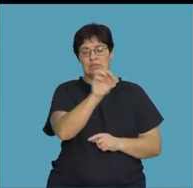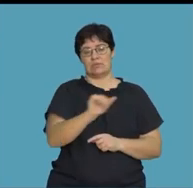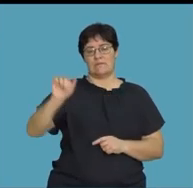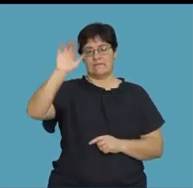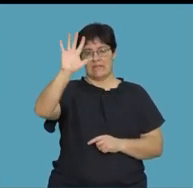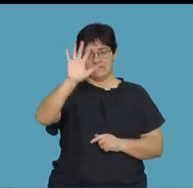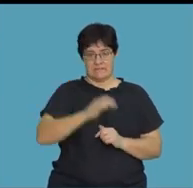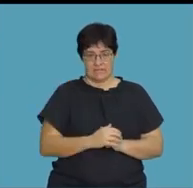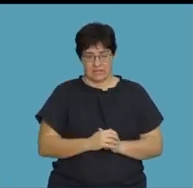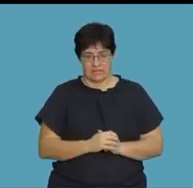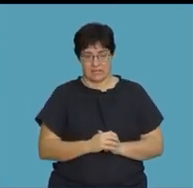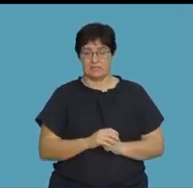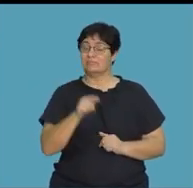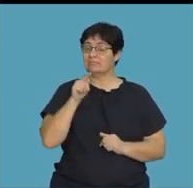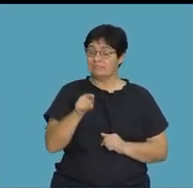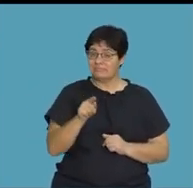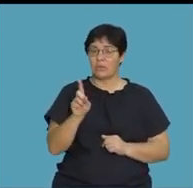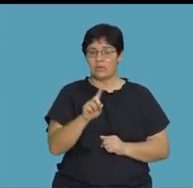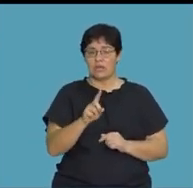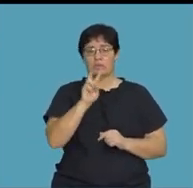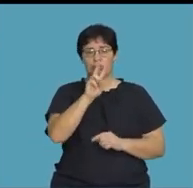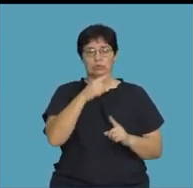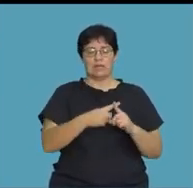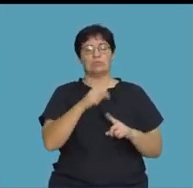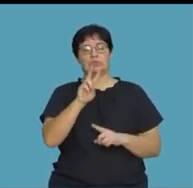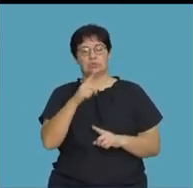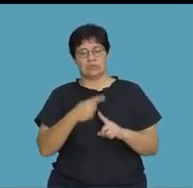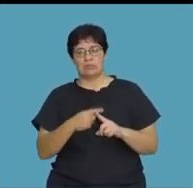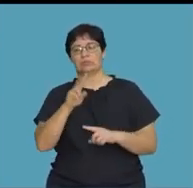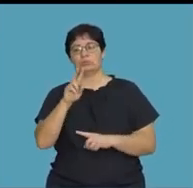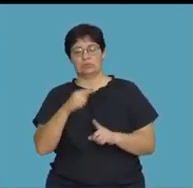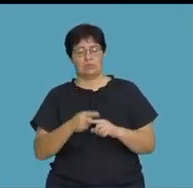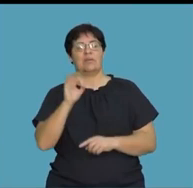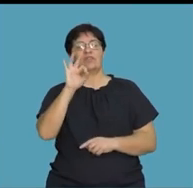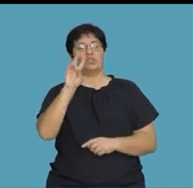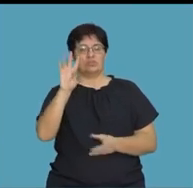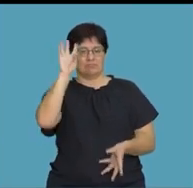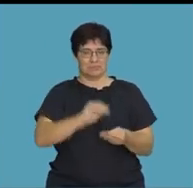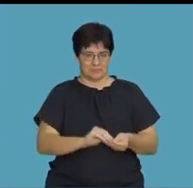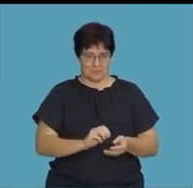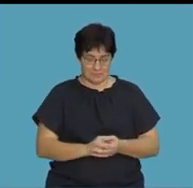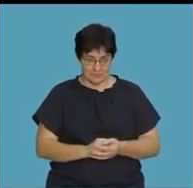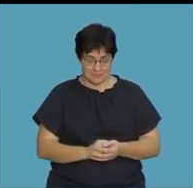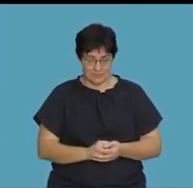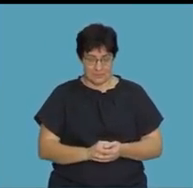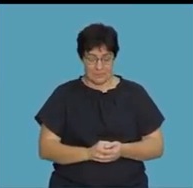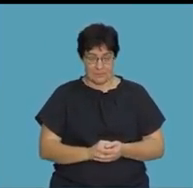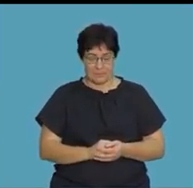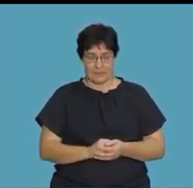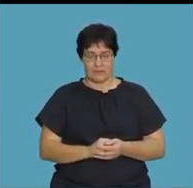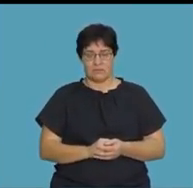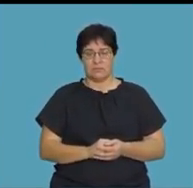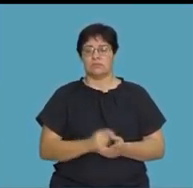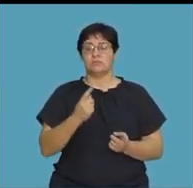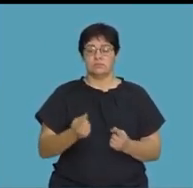give me 2 to the exponent of 5. And according to the calculator, this will definitely be 32. Now,